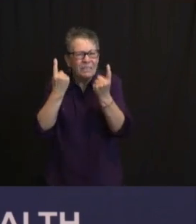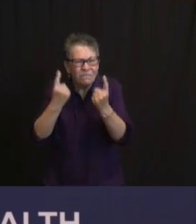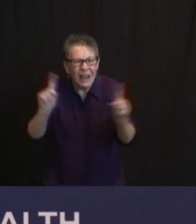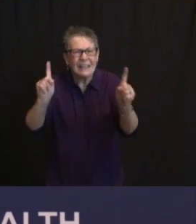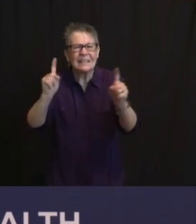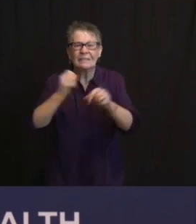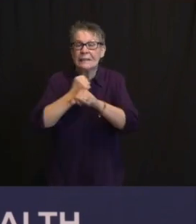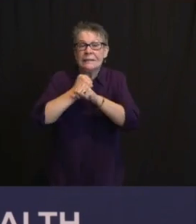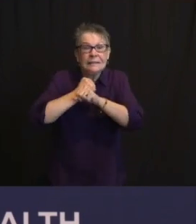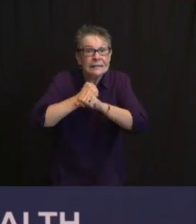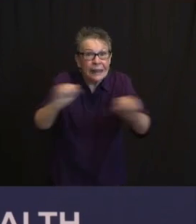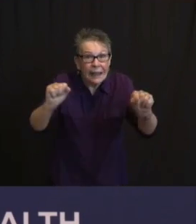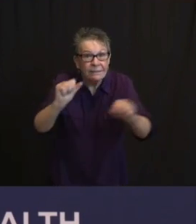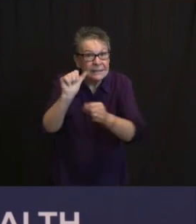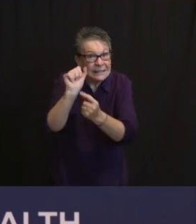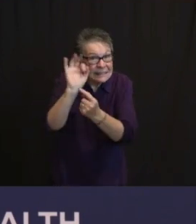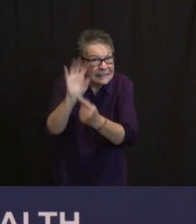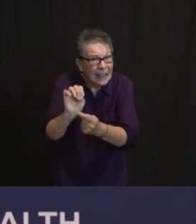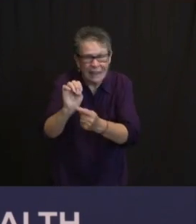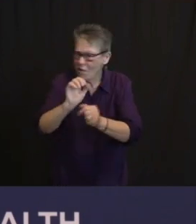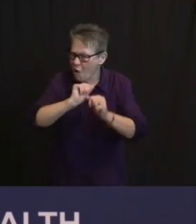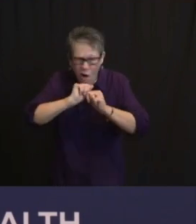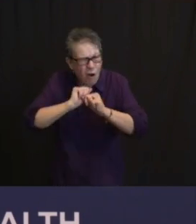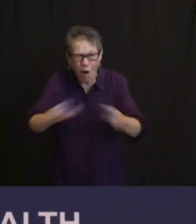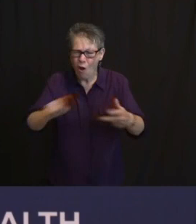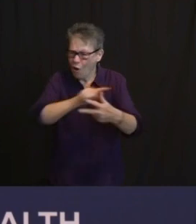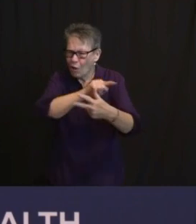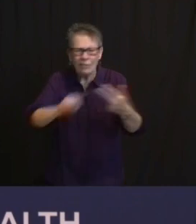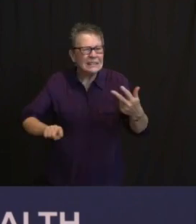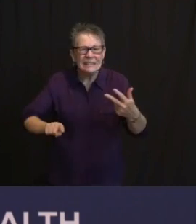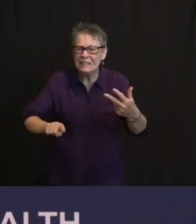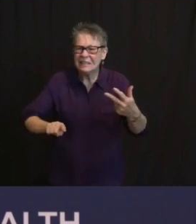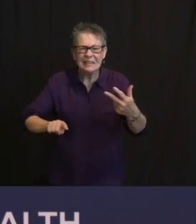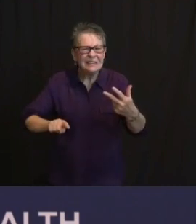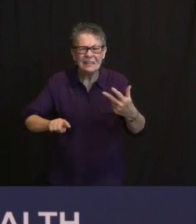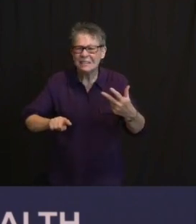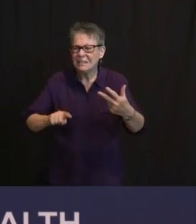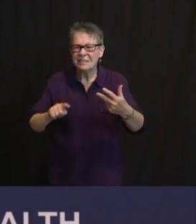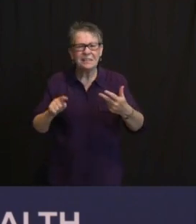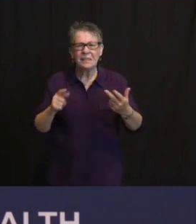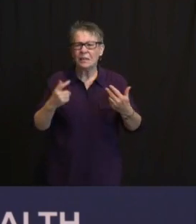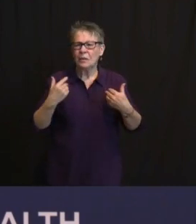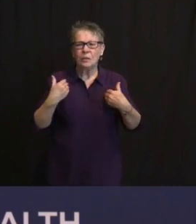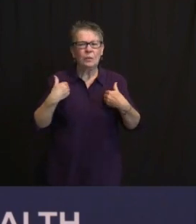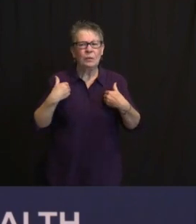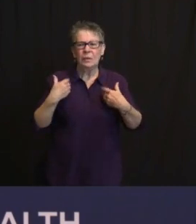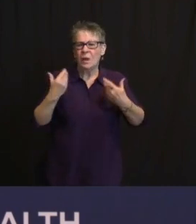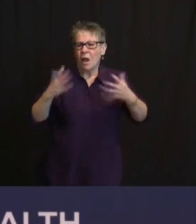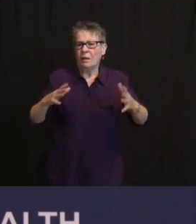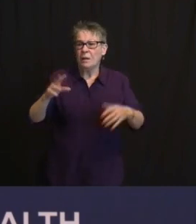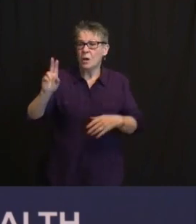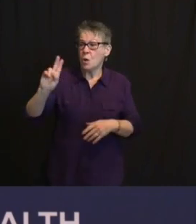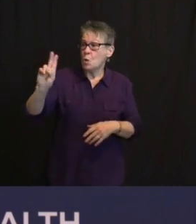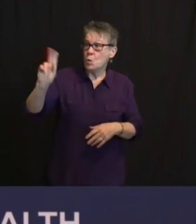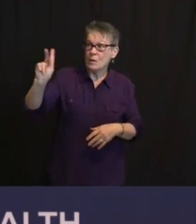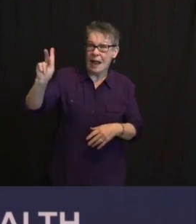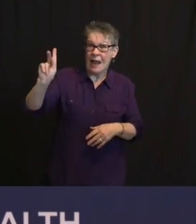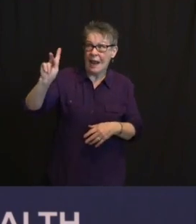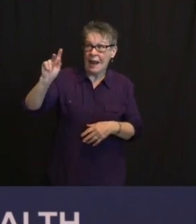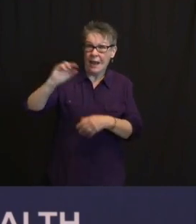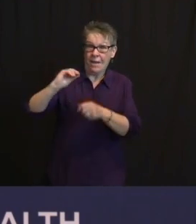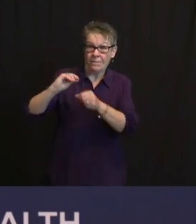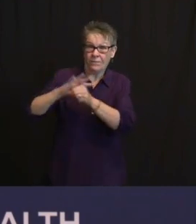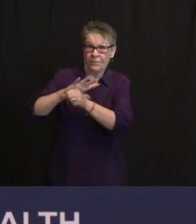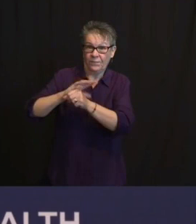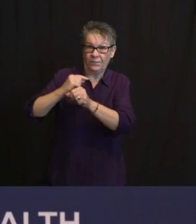VACCINES VERSUS VARIENTS, WE KNOW THE U.K. VARIANT IS HERE. WE ASSUME THE NEW YORK CITY VARIANT, AS WE MENTIONED, IS IN NEW JERSEY, PERHAPS OTHERS.